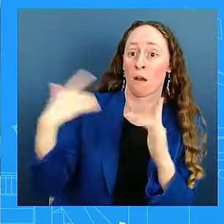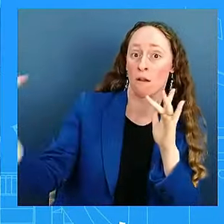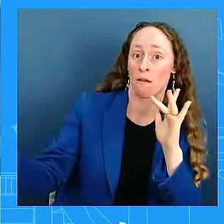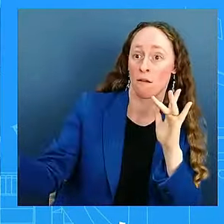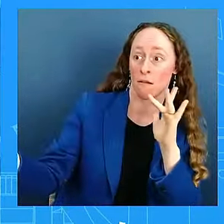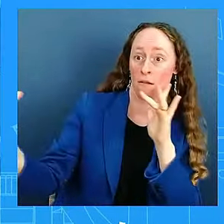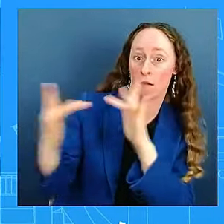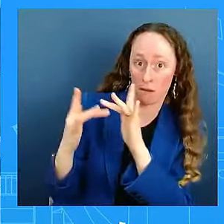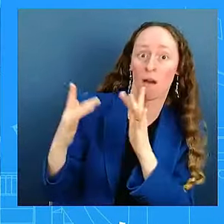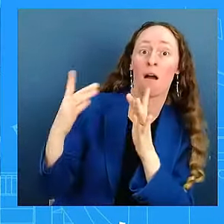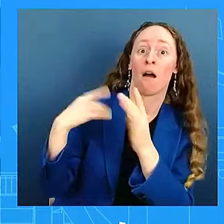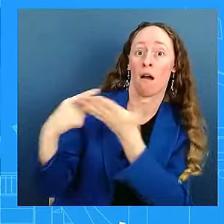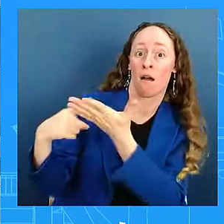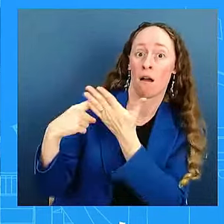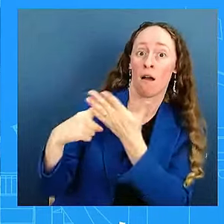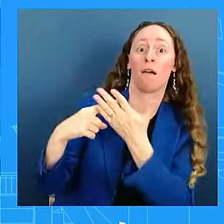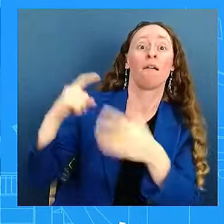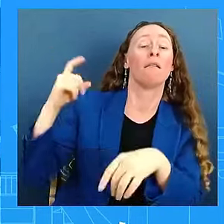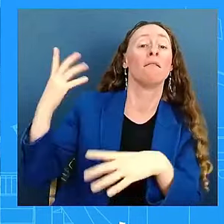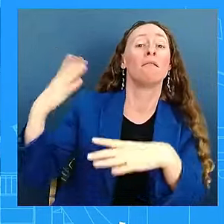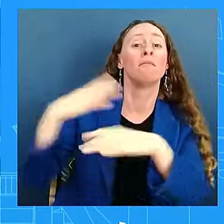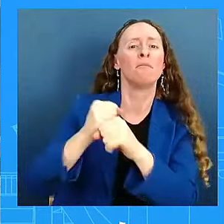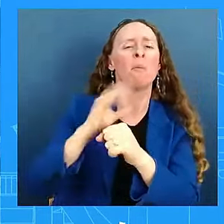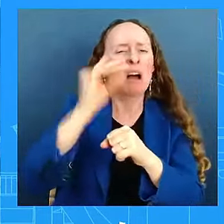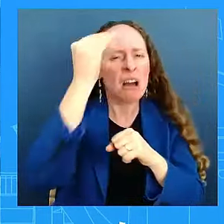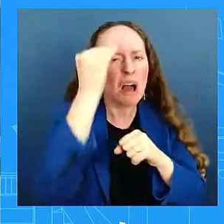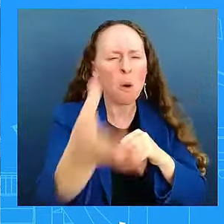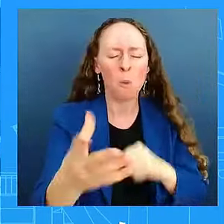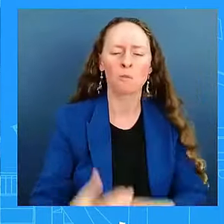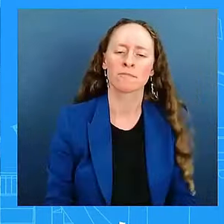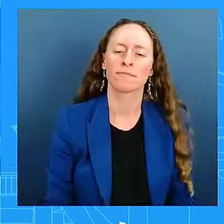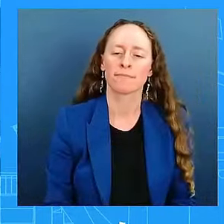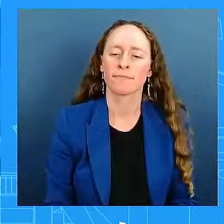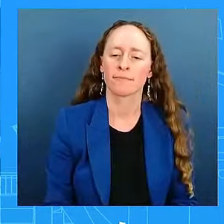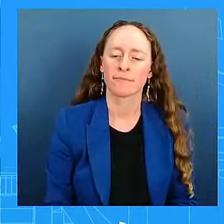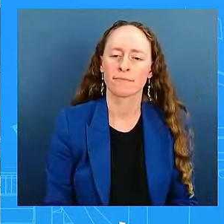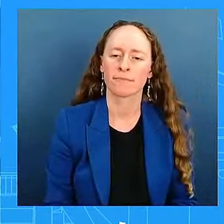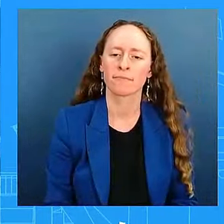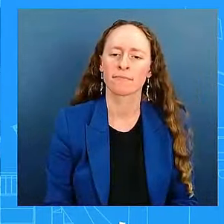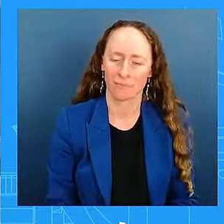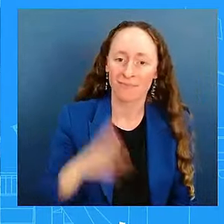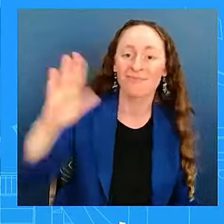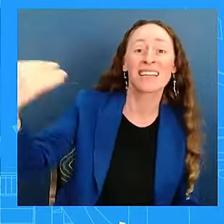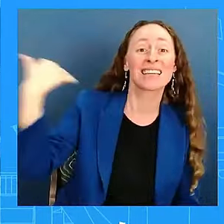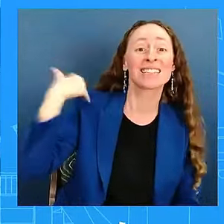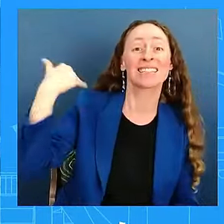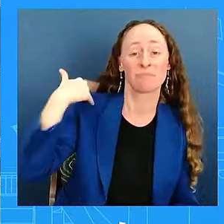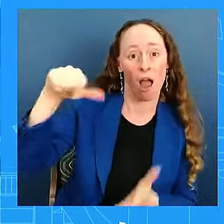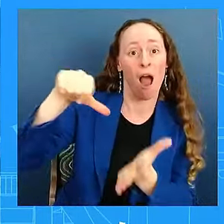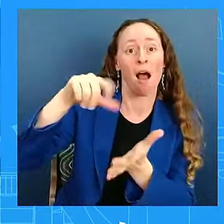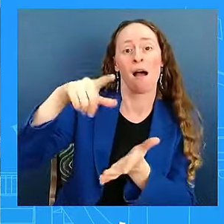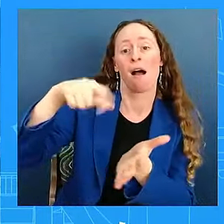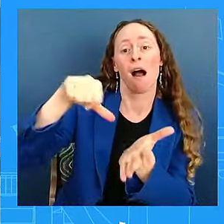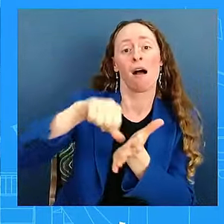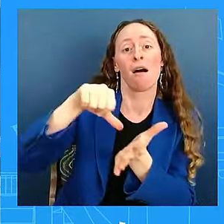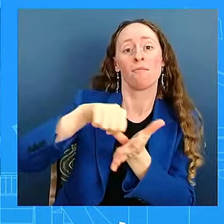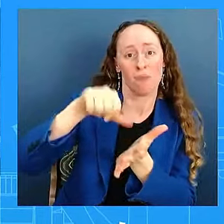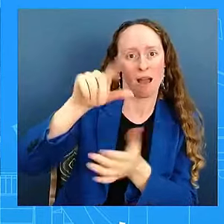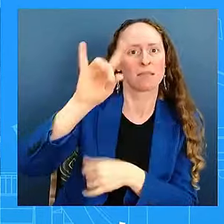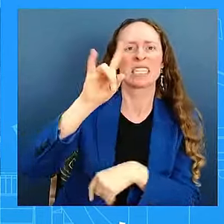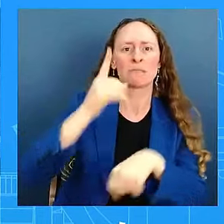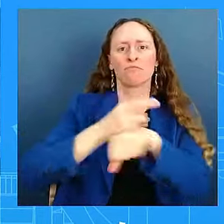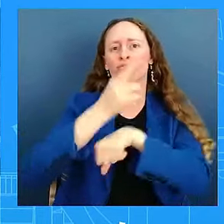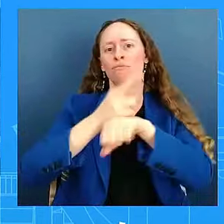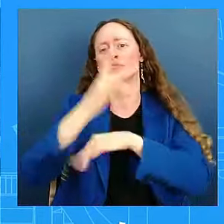Jake. In April, after Iran struck Israel, the U.S. issued a number of sanctions as a